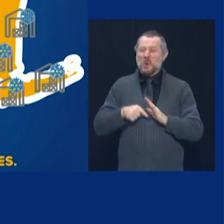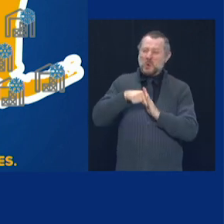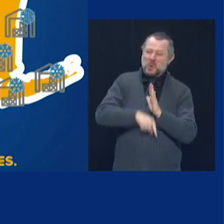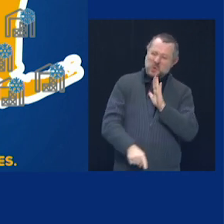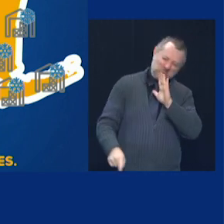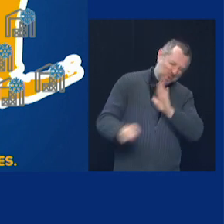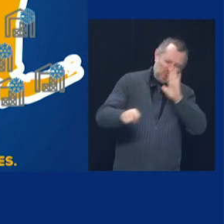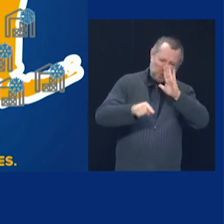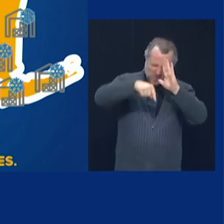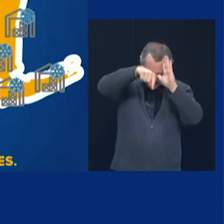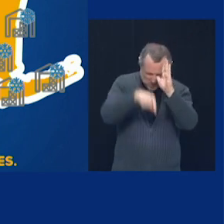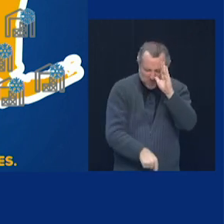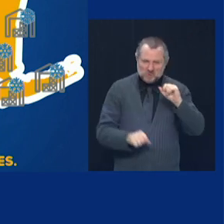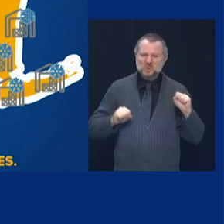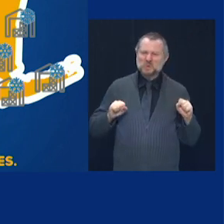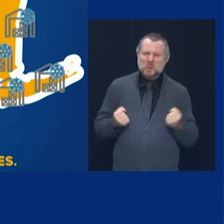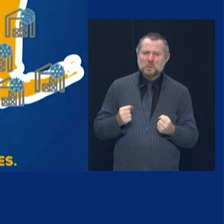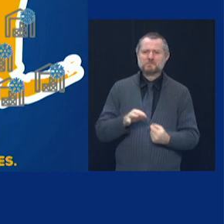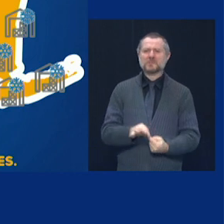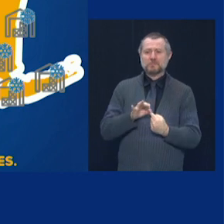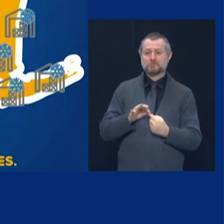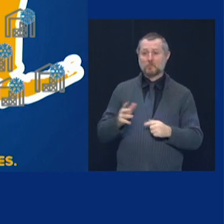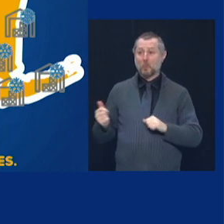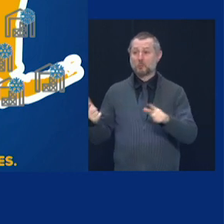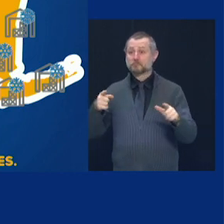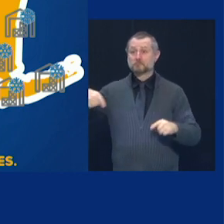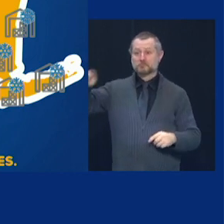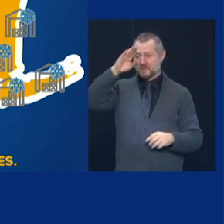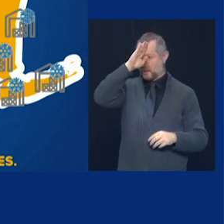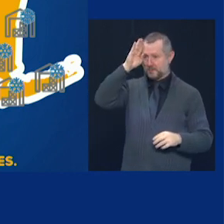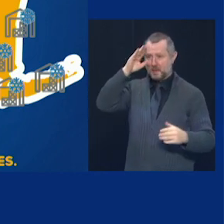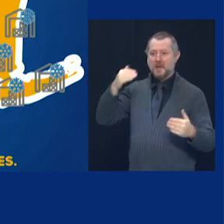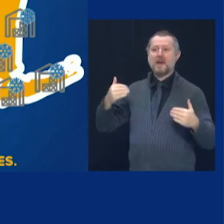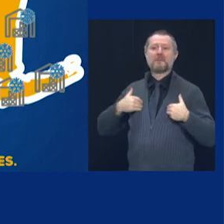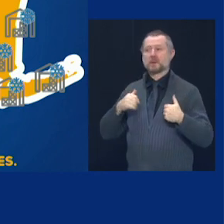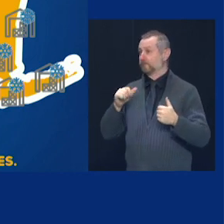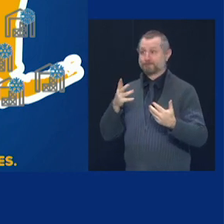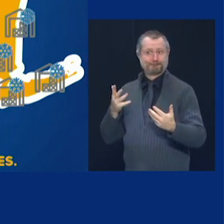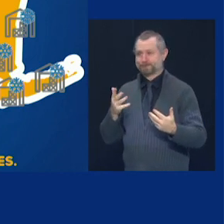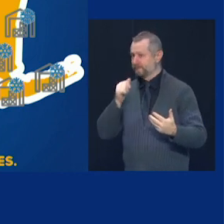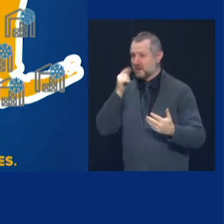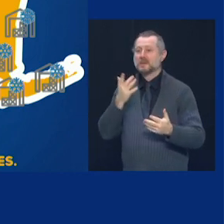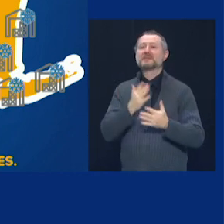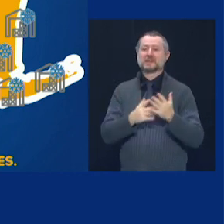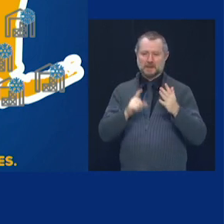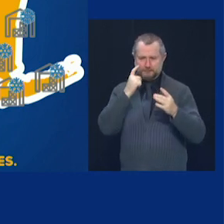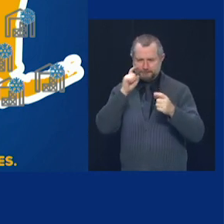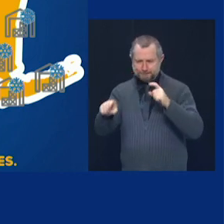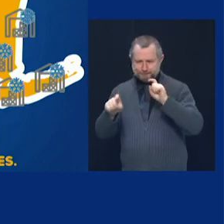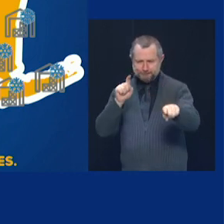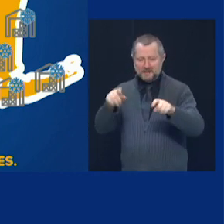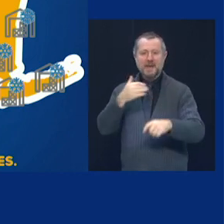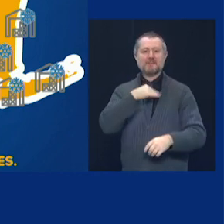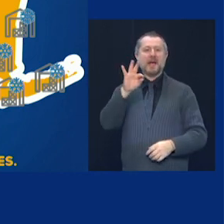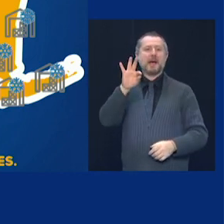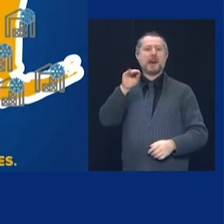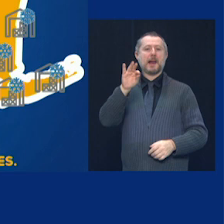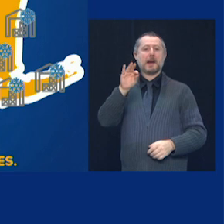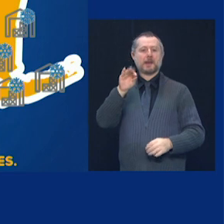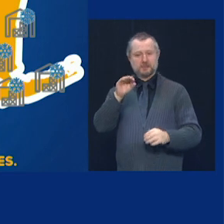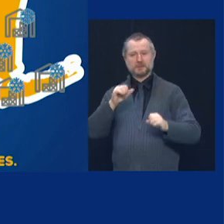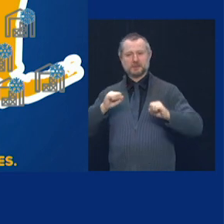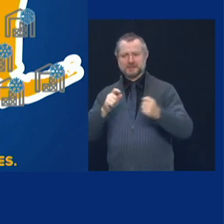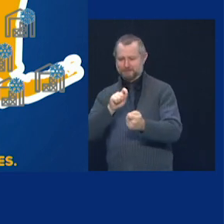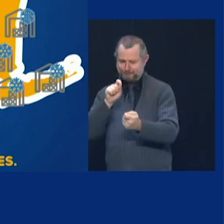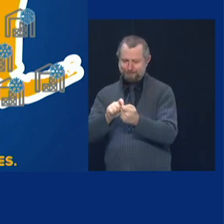do it. Not every hospital can do it. But we've identified 90 regional centers that can keep the